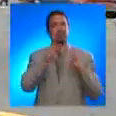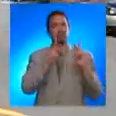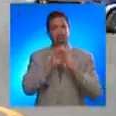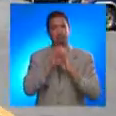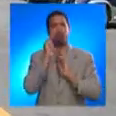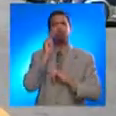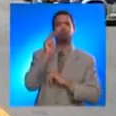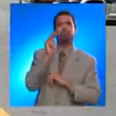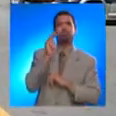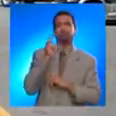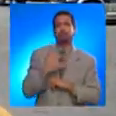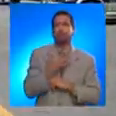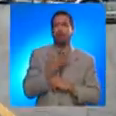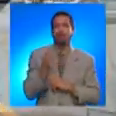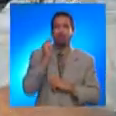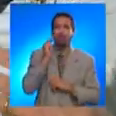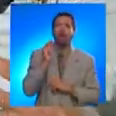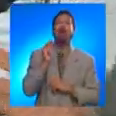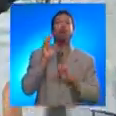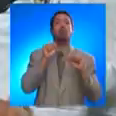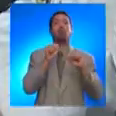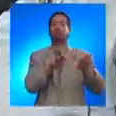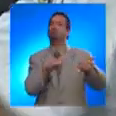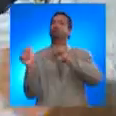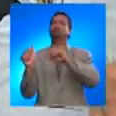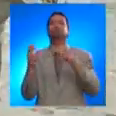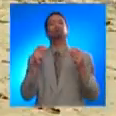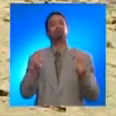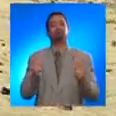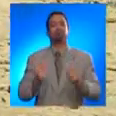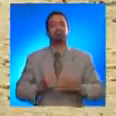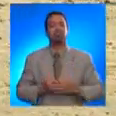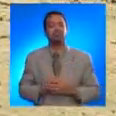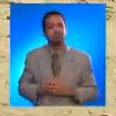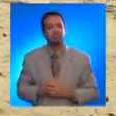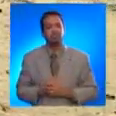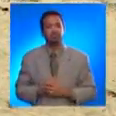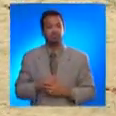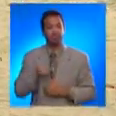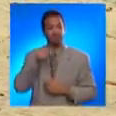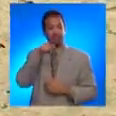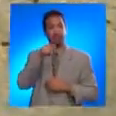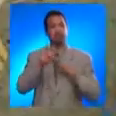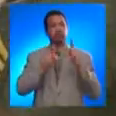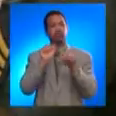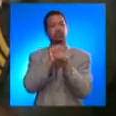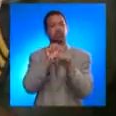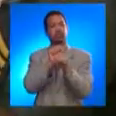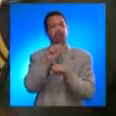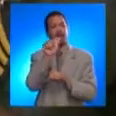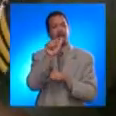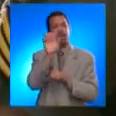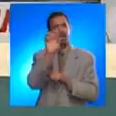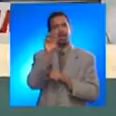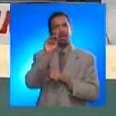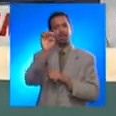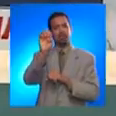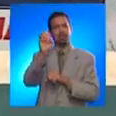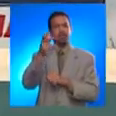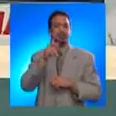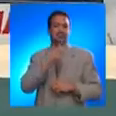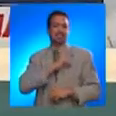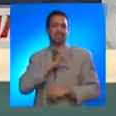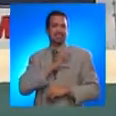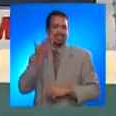people to move away from the shore as soon as they feel a strong earthquake. Here, personnel from the State